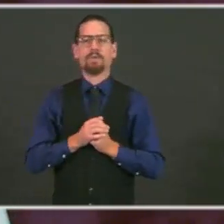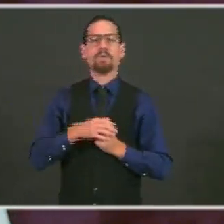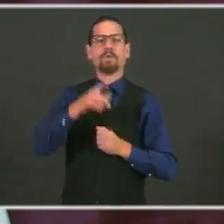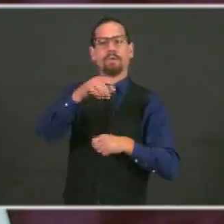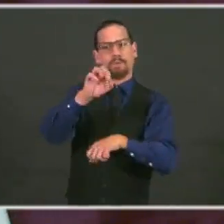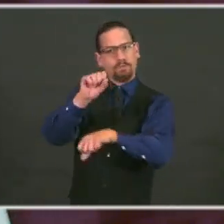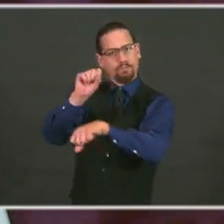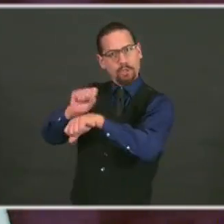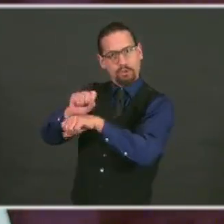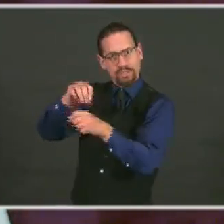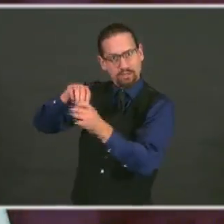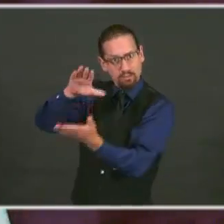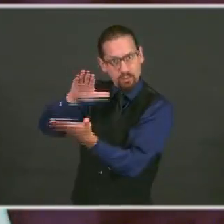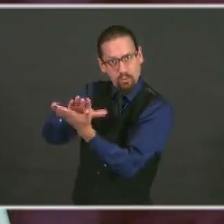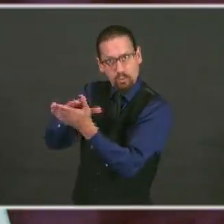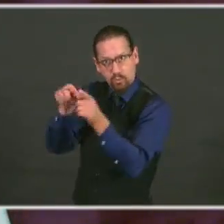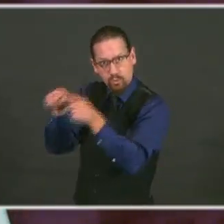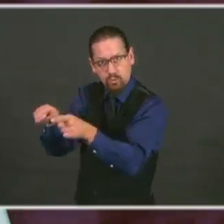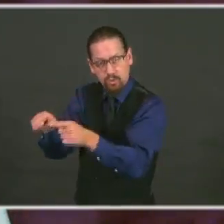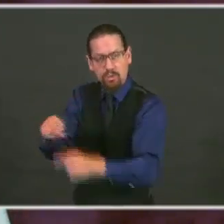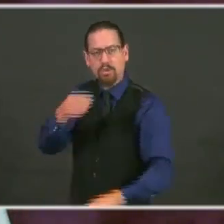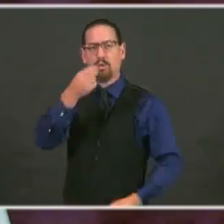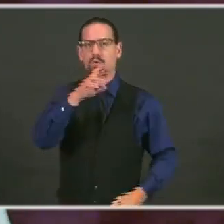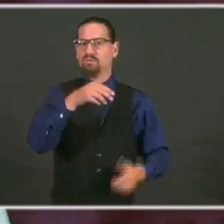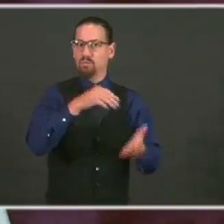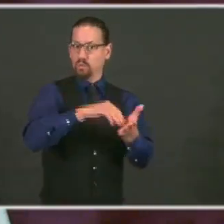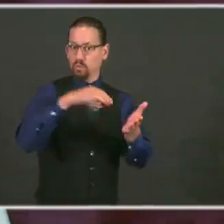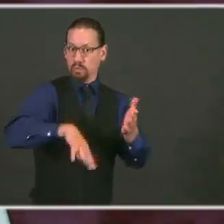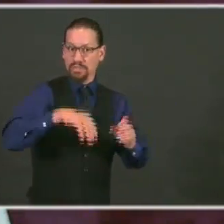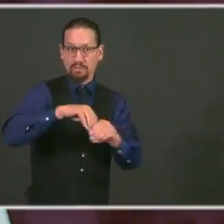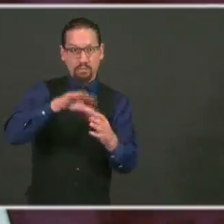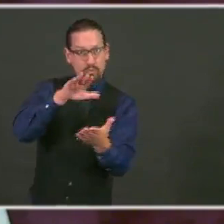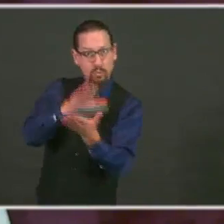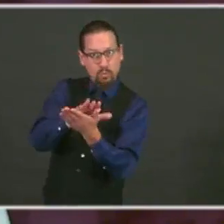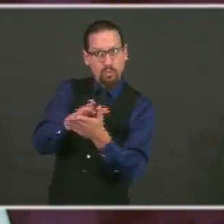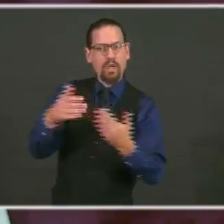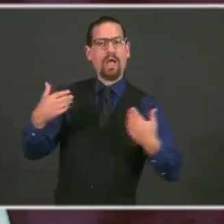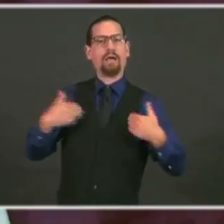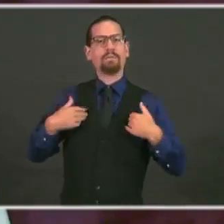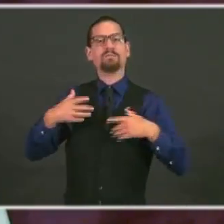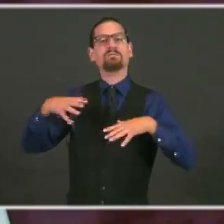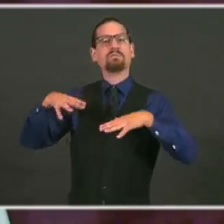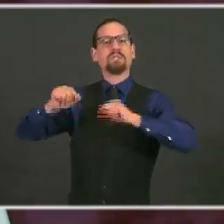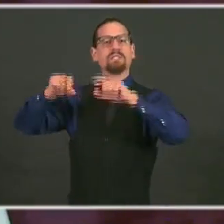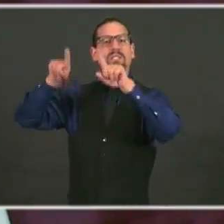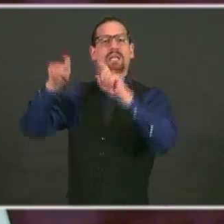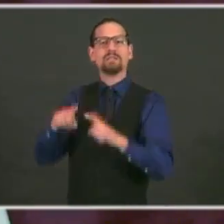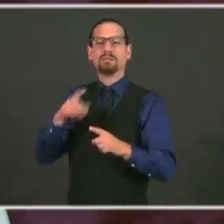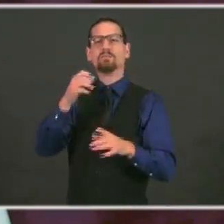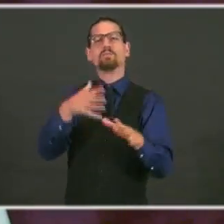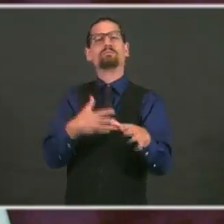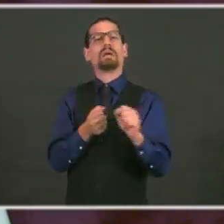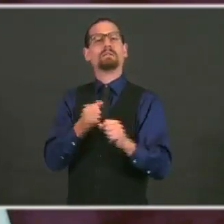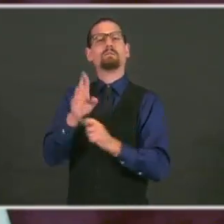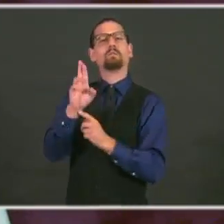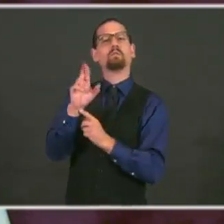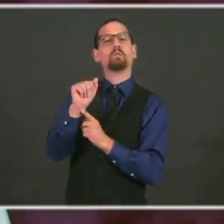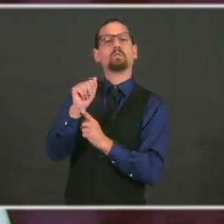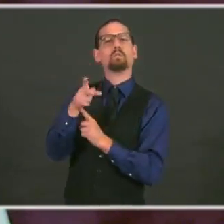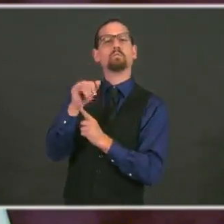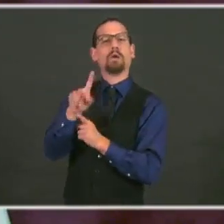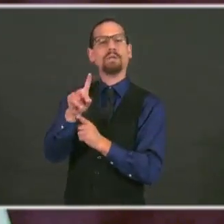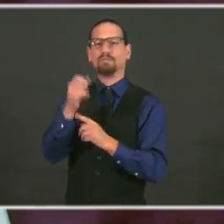can have quick, rapid, free access to testing and contact tracing. We have